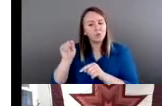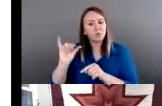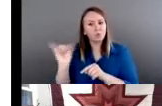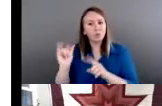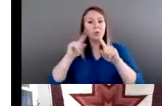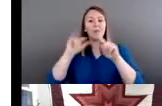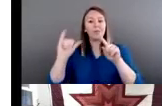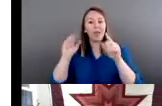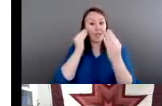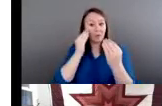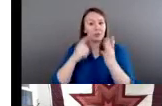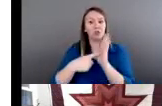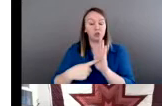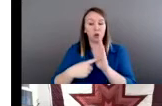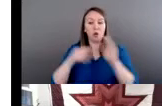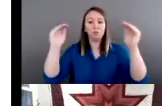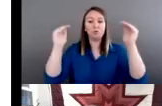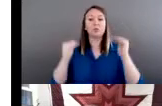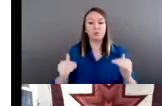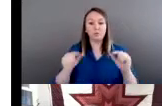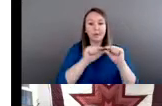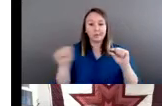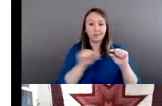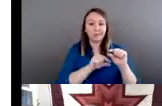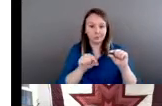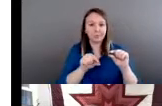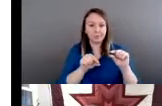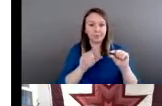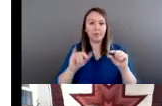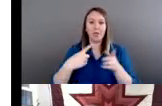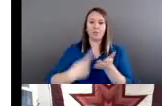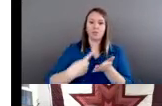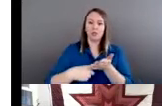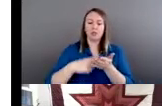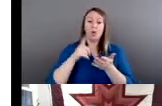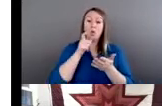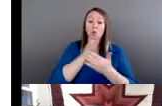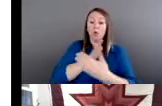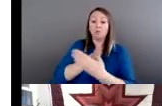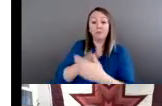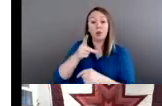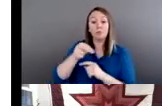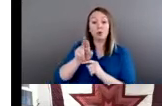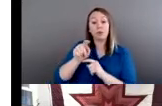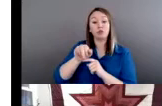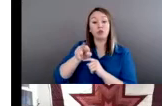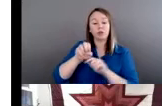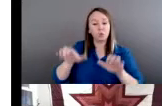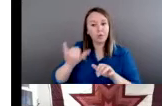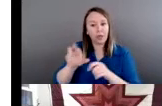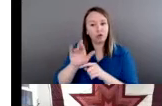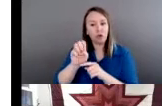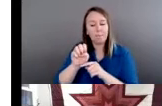where it talks about perpetrators who are also native. So we struggle with